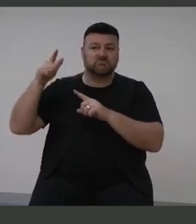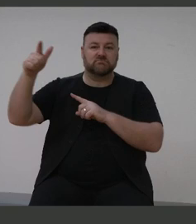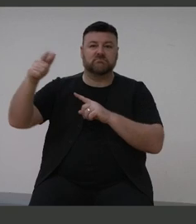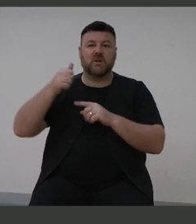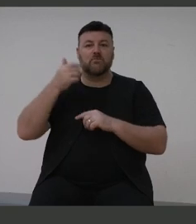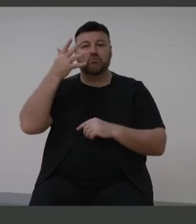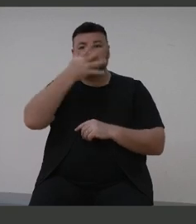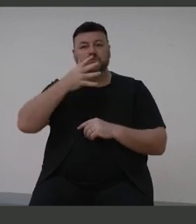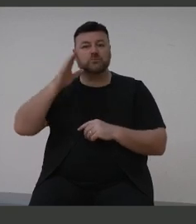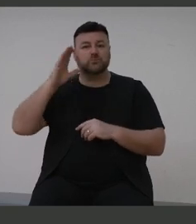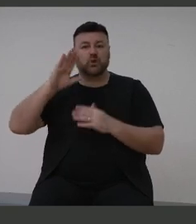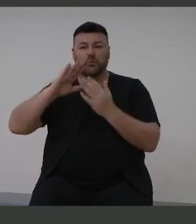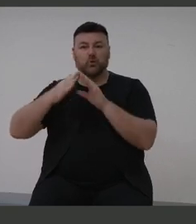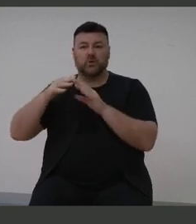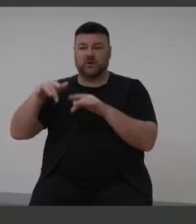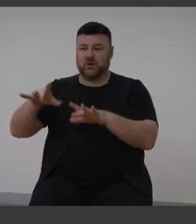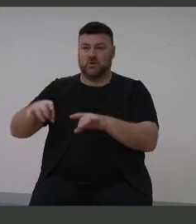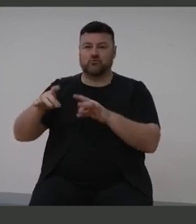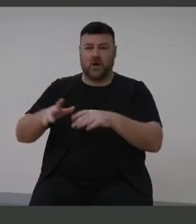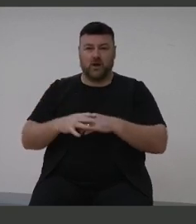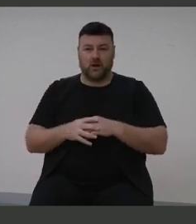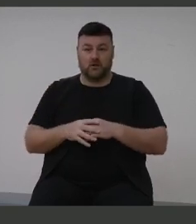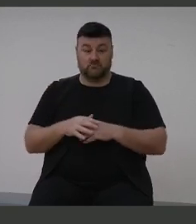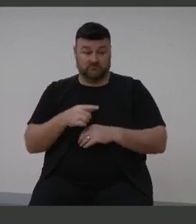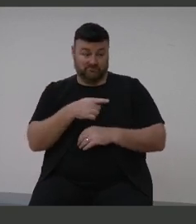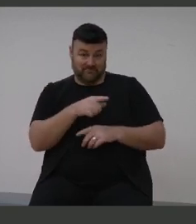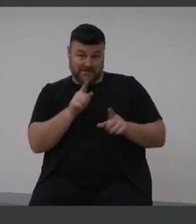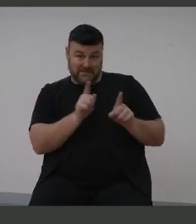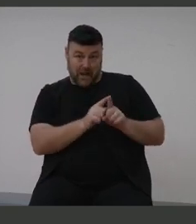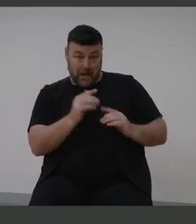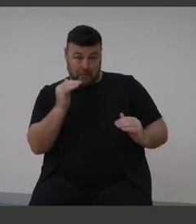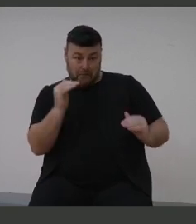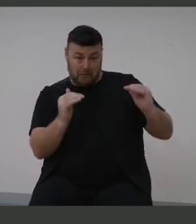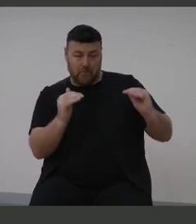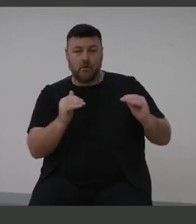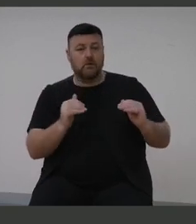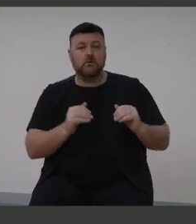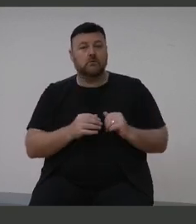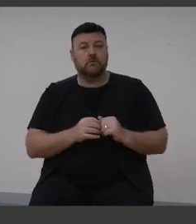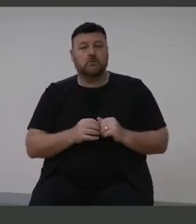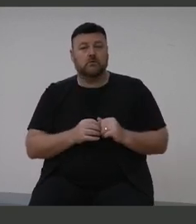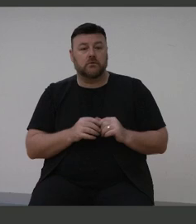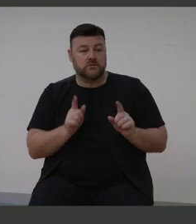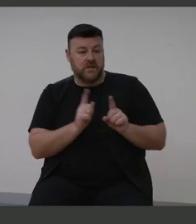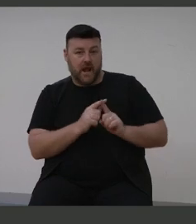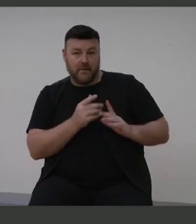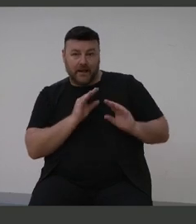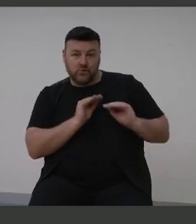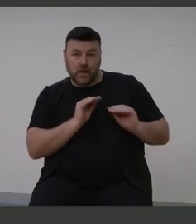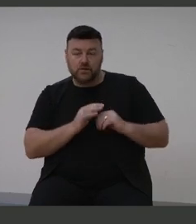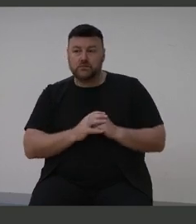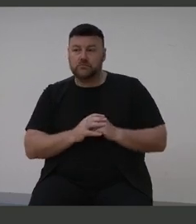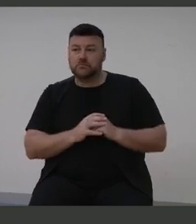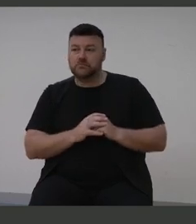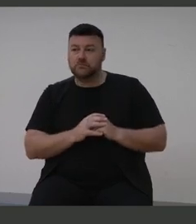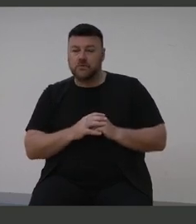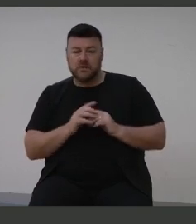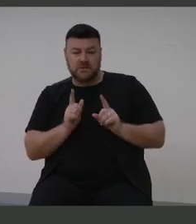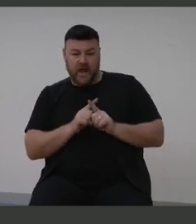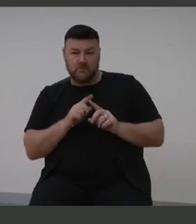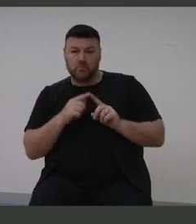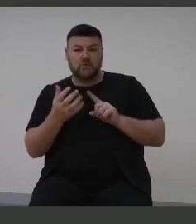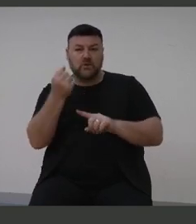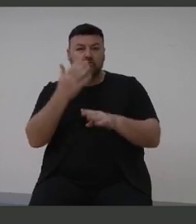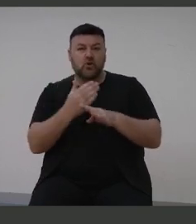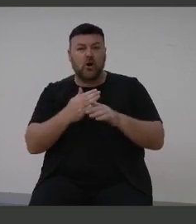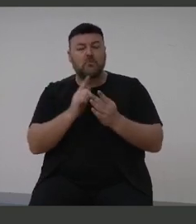in Australia. She may not have the same opportunity at an education, opportunity to employment